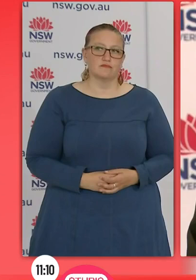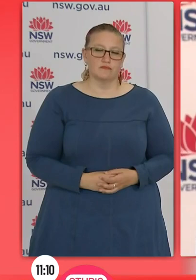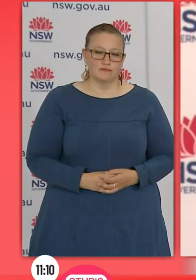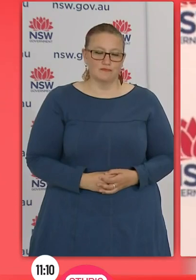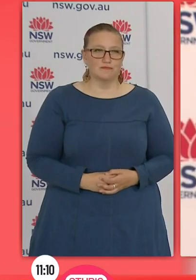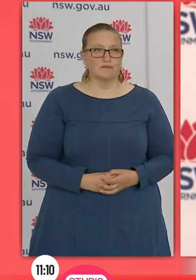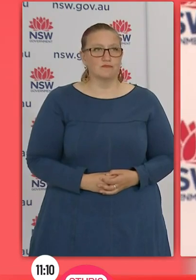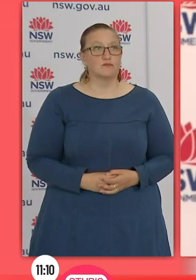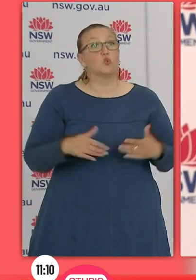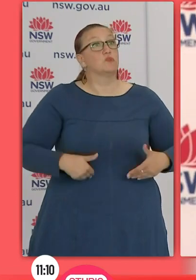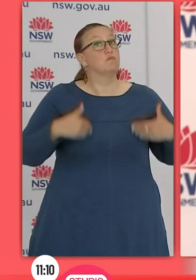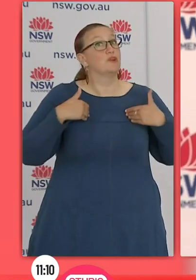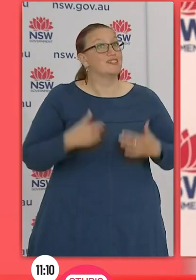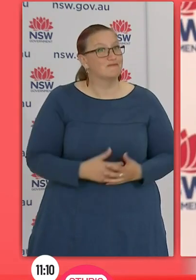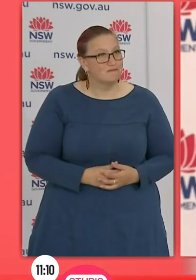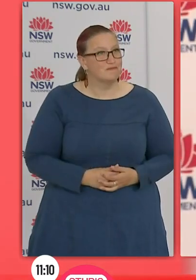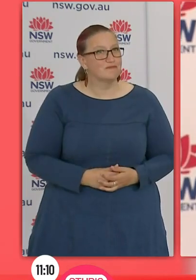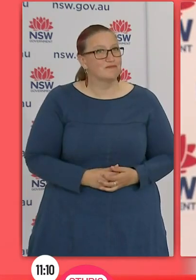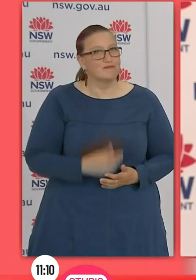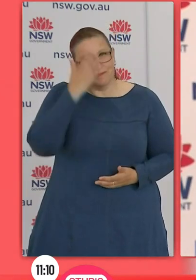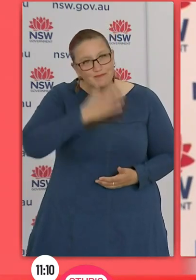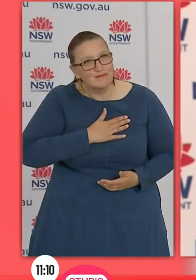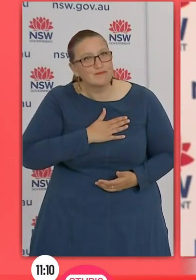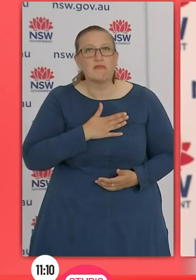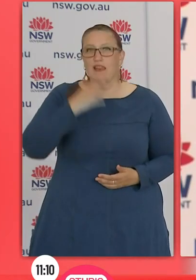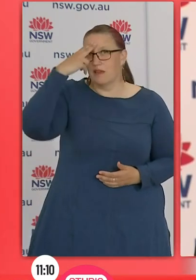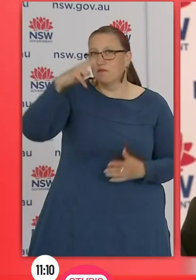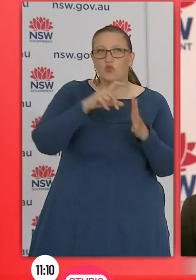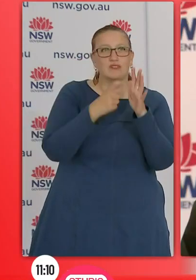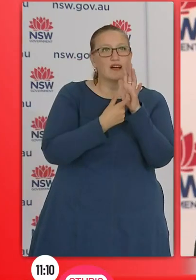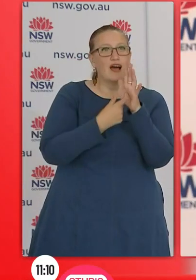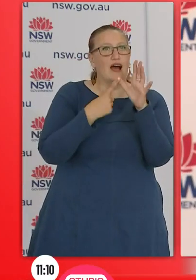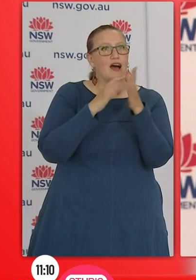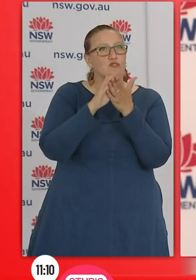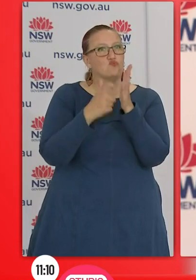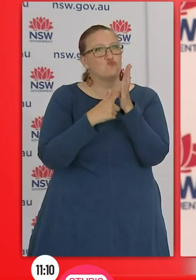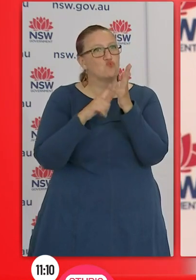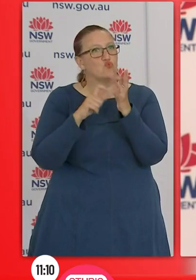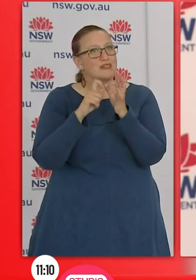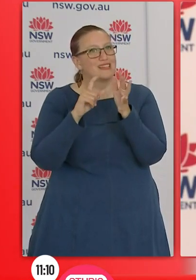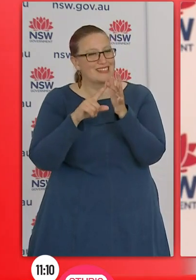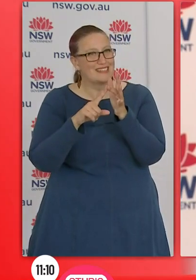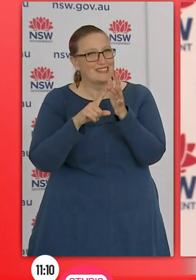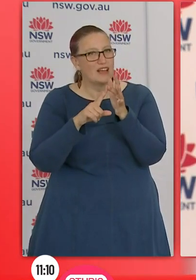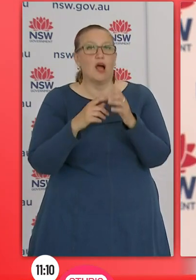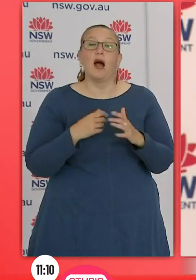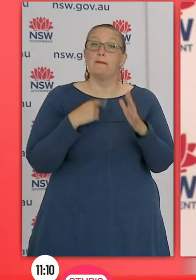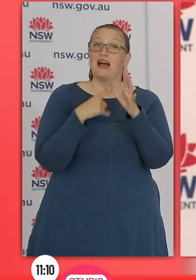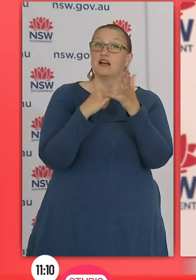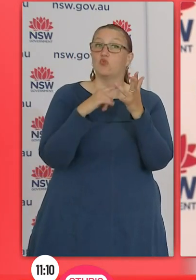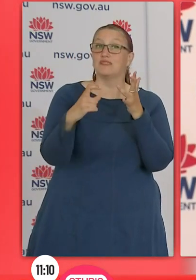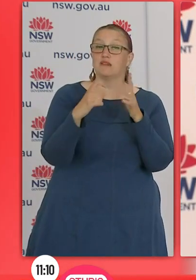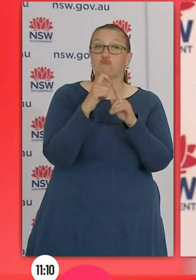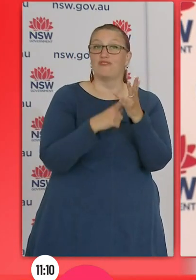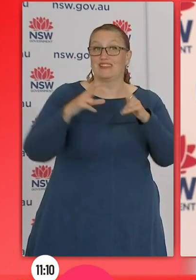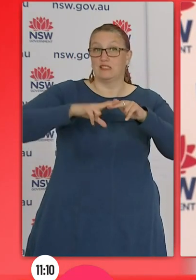Good morning. My name is Dr Ahmad Arrubi. I'm an associate professor at